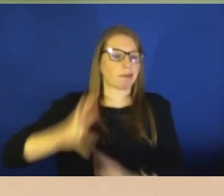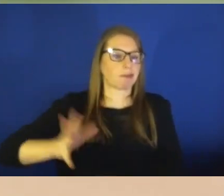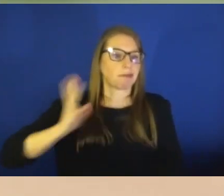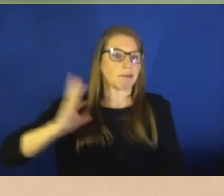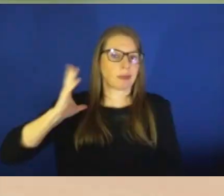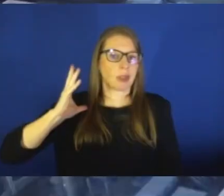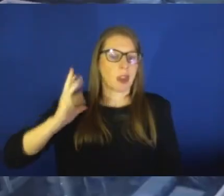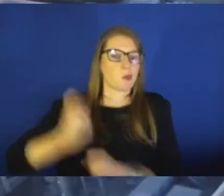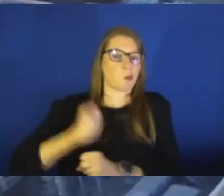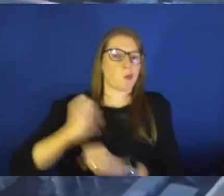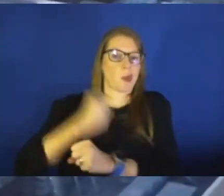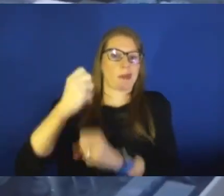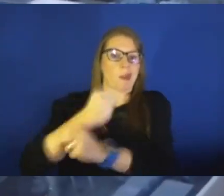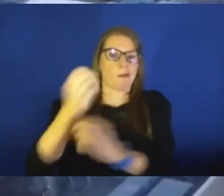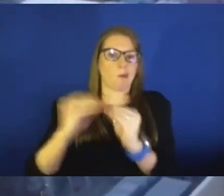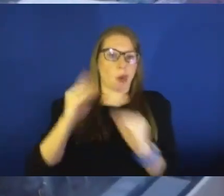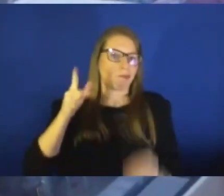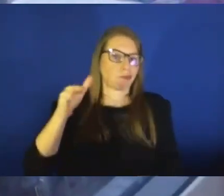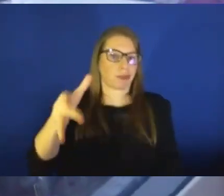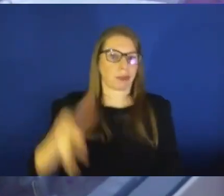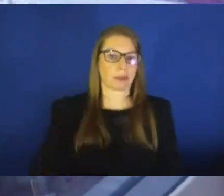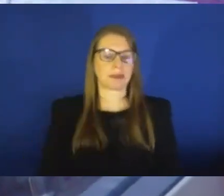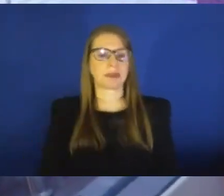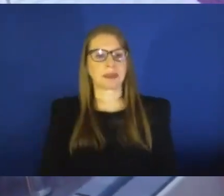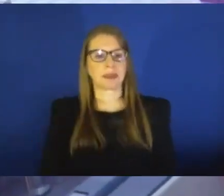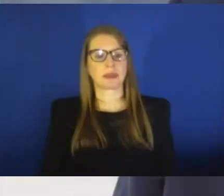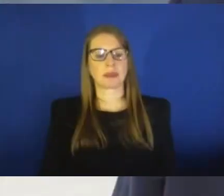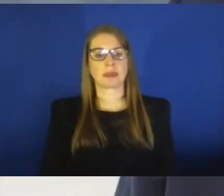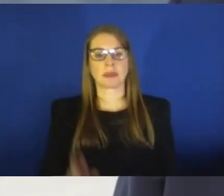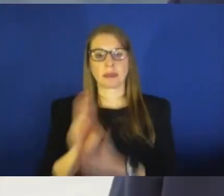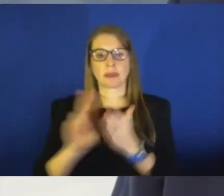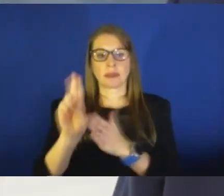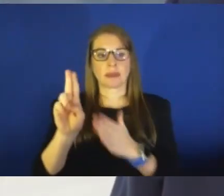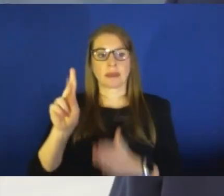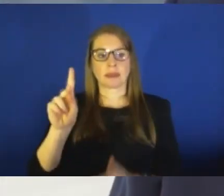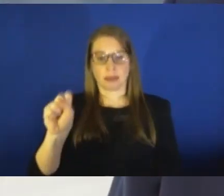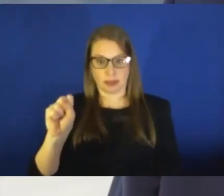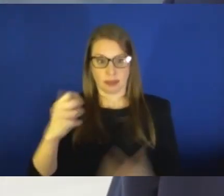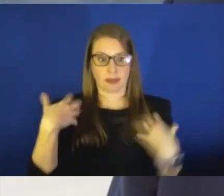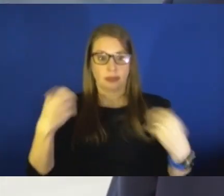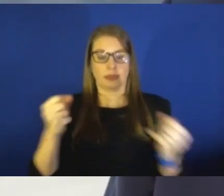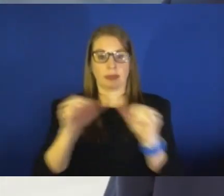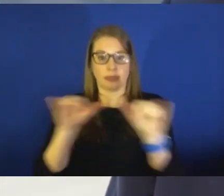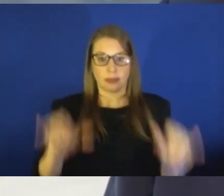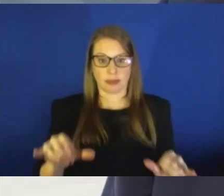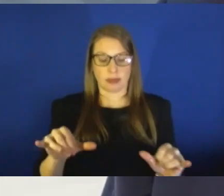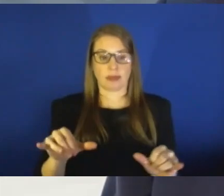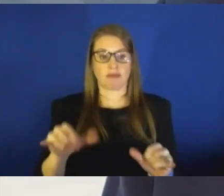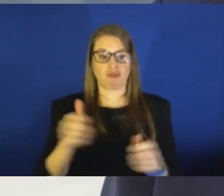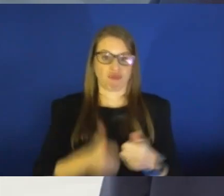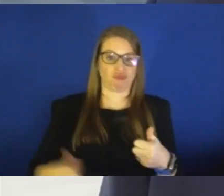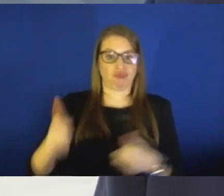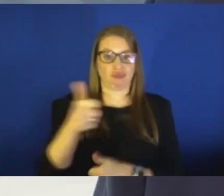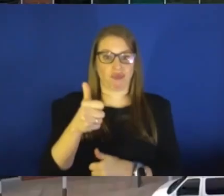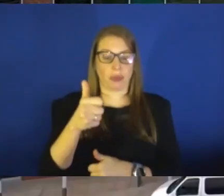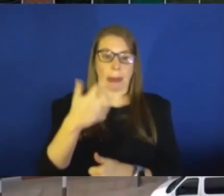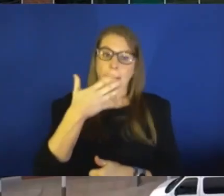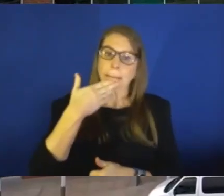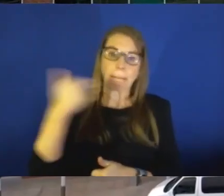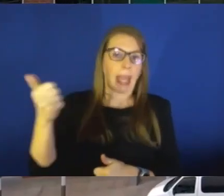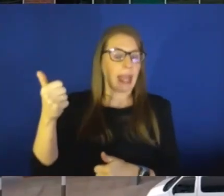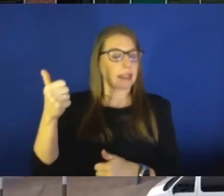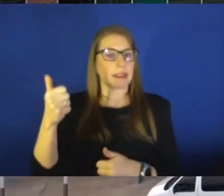more in the future. The University of Kansas Health System is consistently ranked among the best health systems in the country.